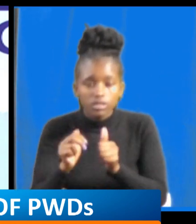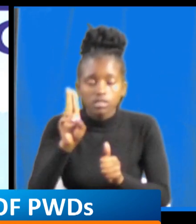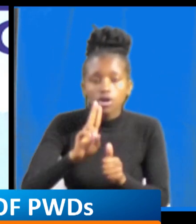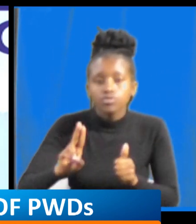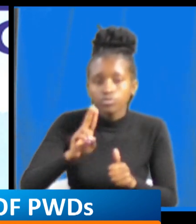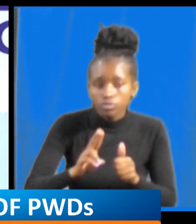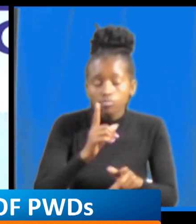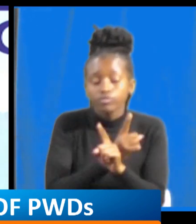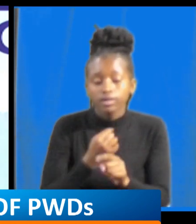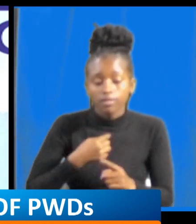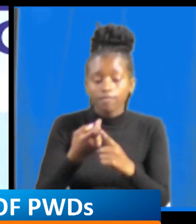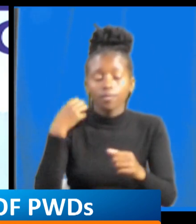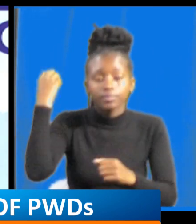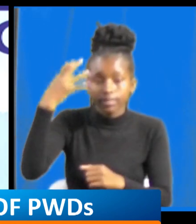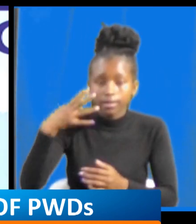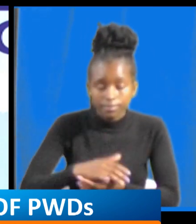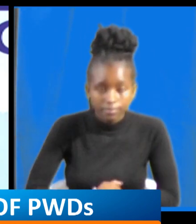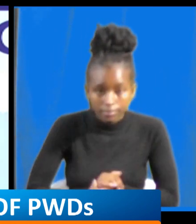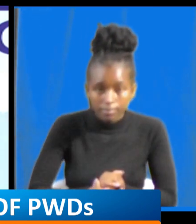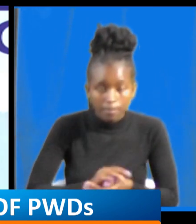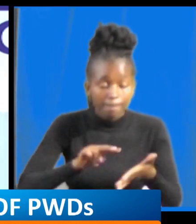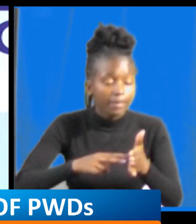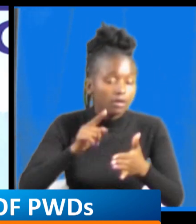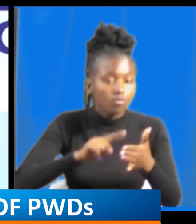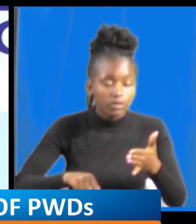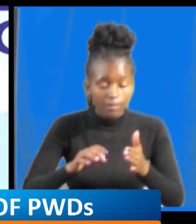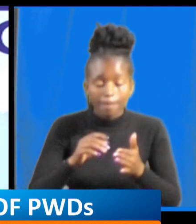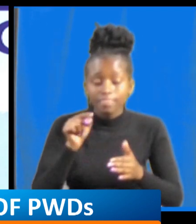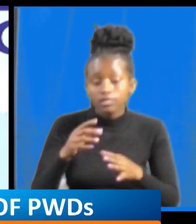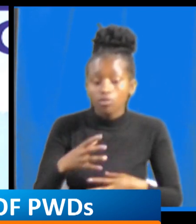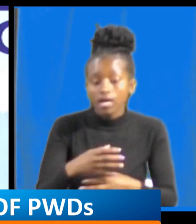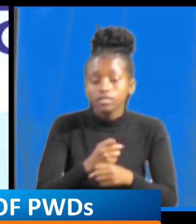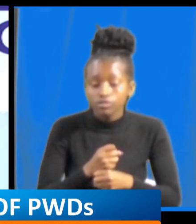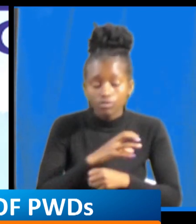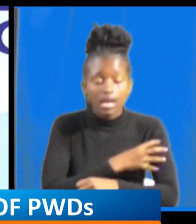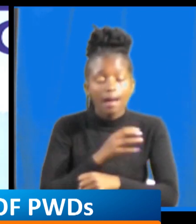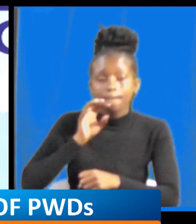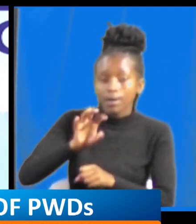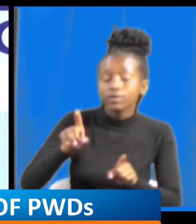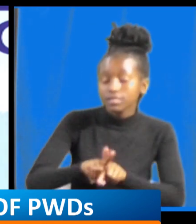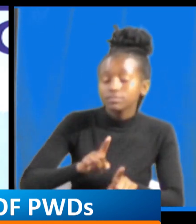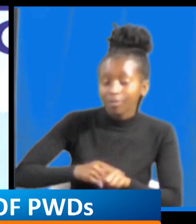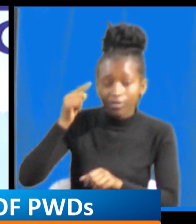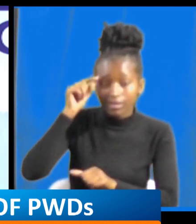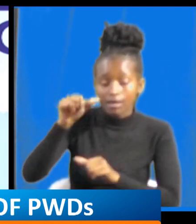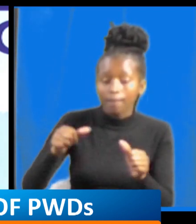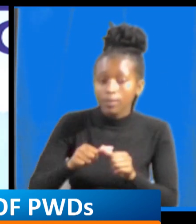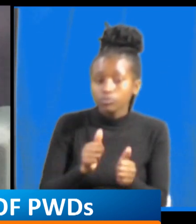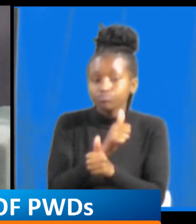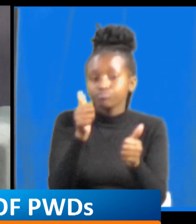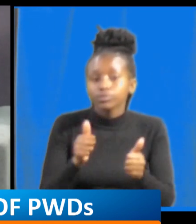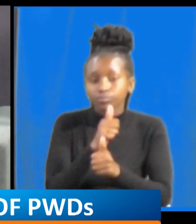the sun so it's also empowers it is concerned about the welfare of people with disability